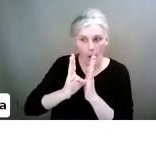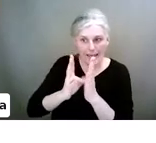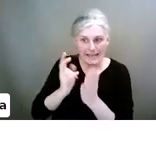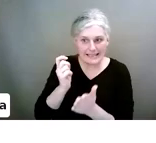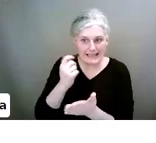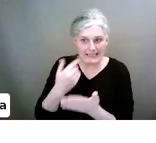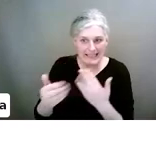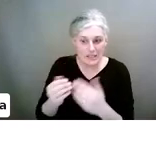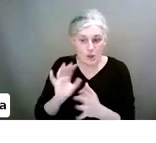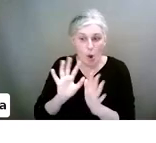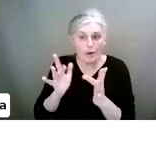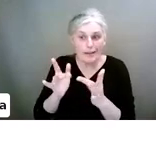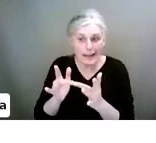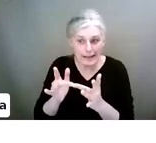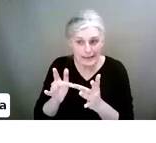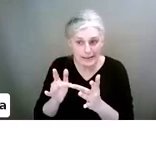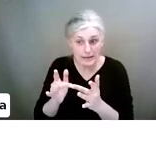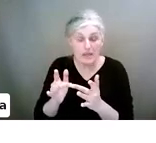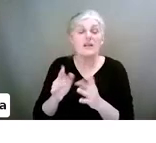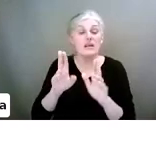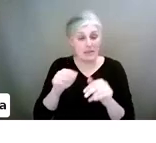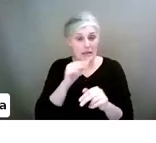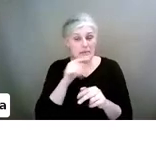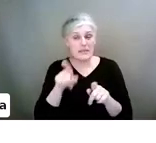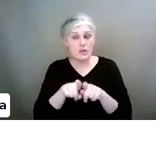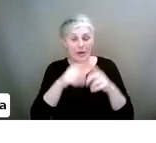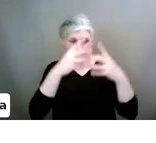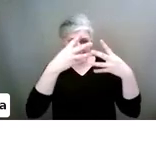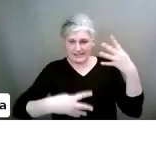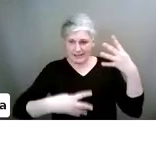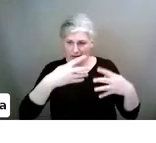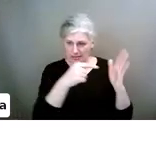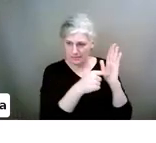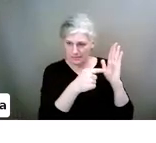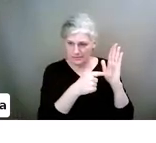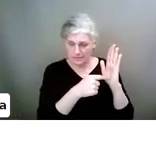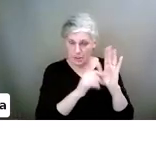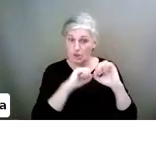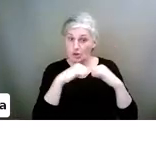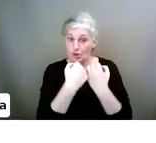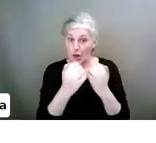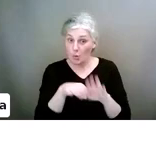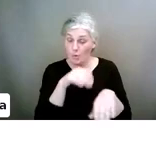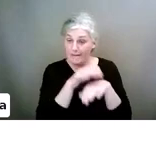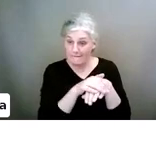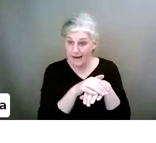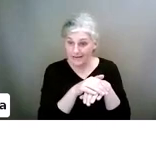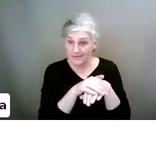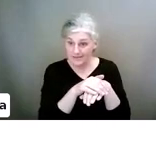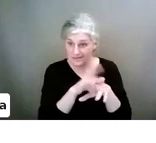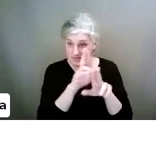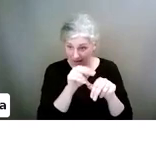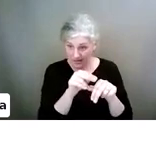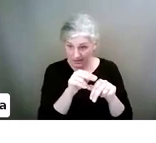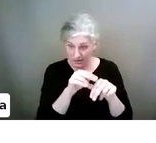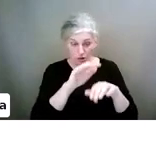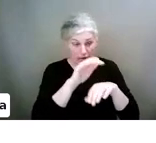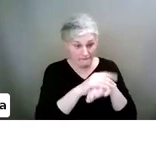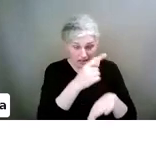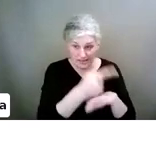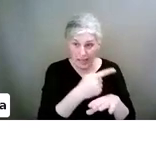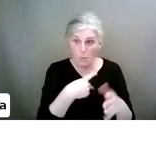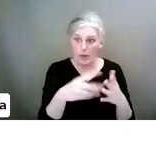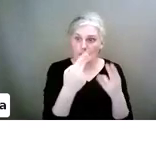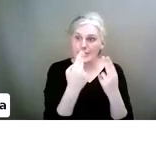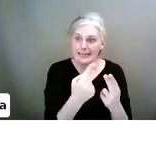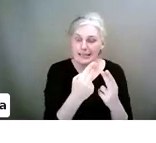quality things online can also mean, as we've seen in the stats, socialising with your friends and hanging out with your friends, that your friends are there when you need them and